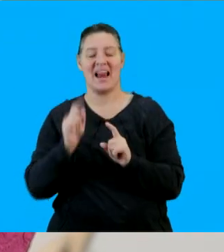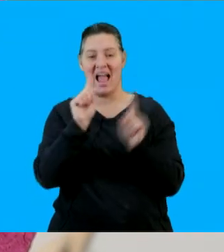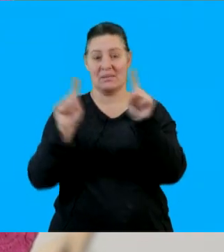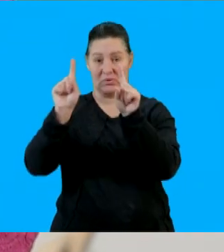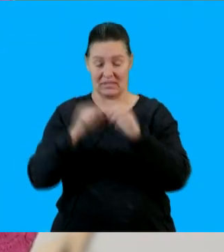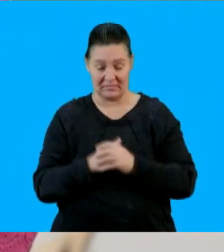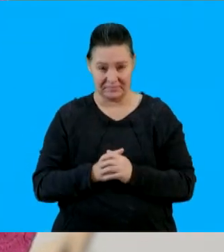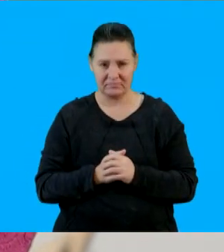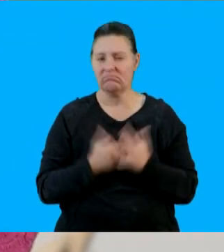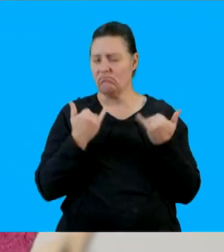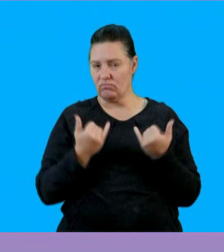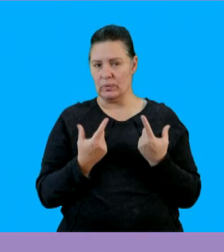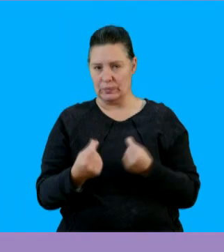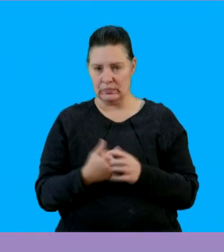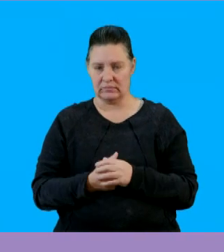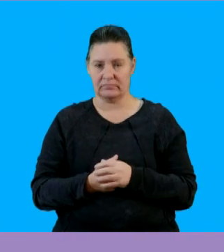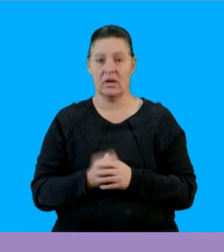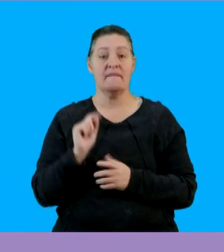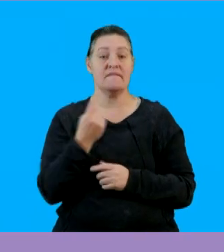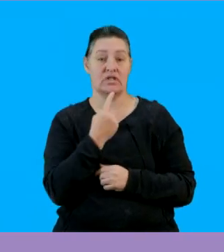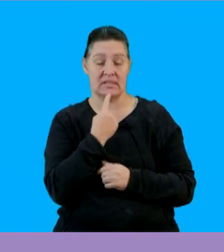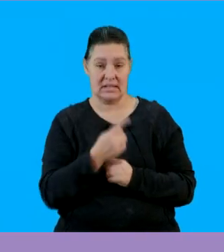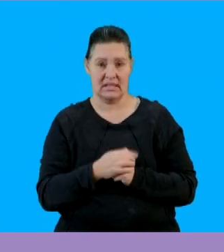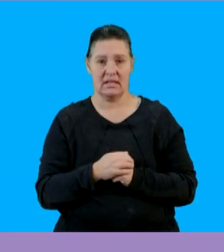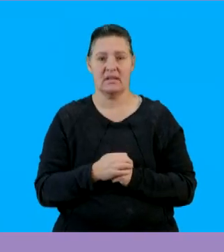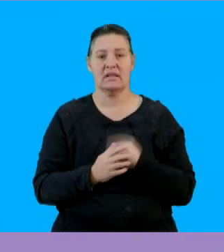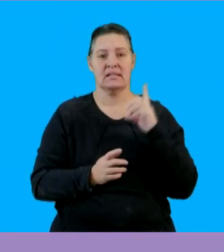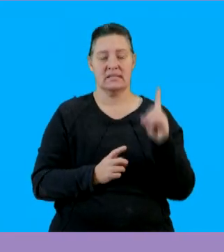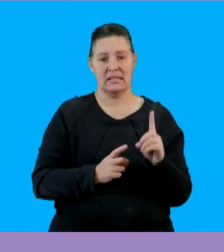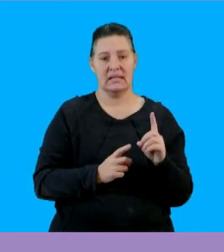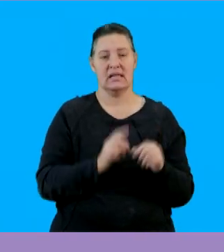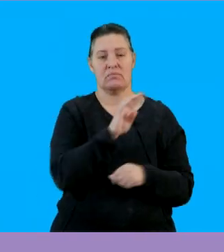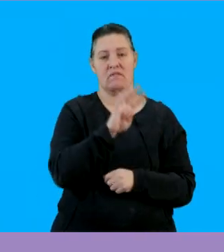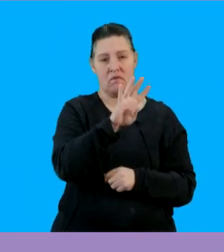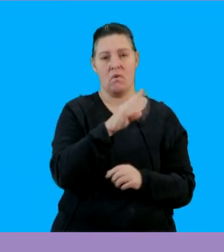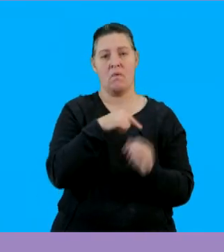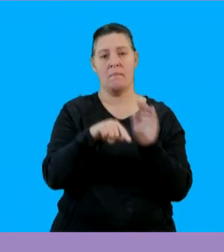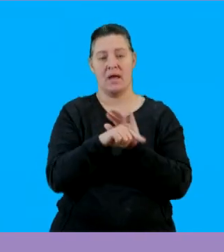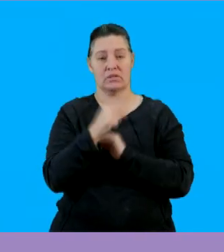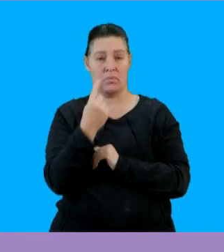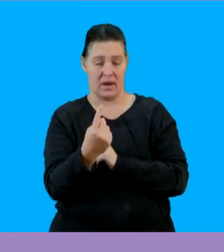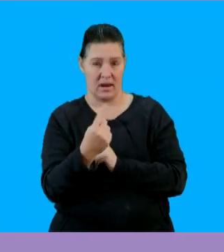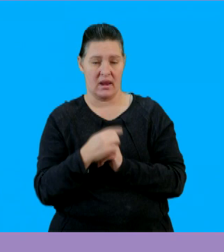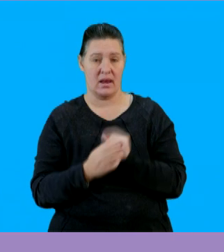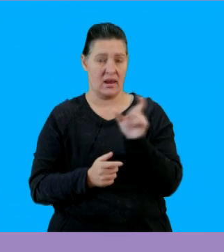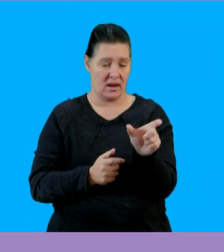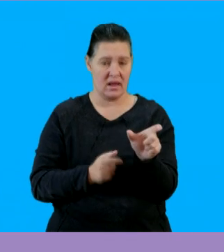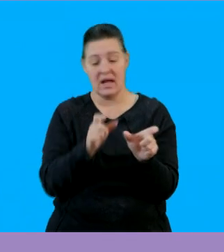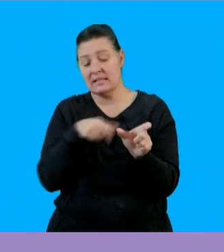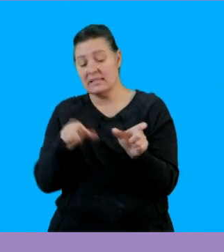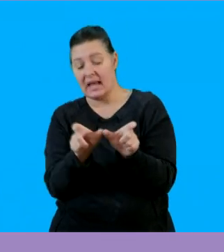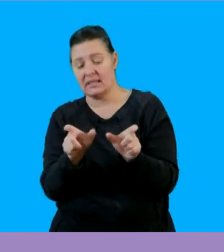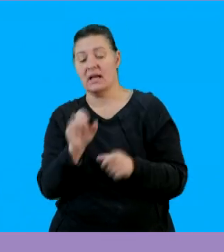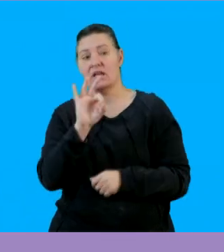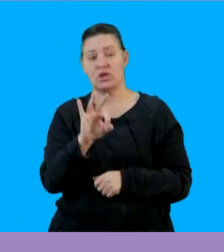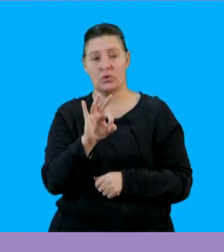exponents so let's get to it so the first one here we have a d exponent 4 minus 1 that's our first